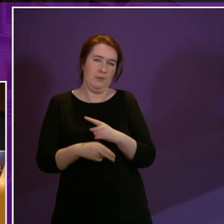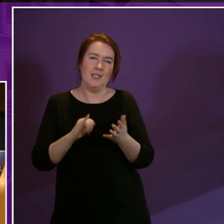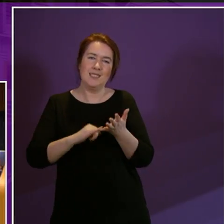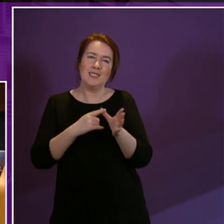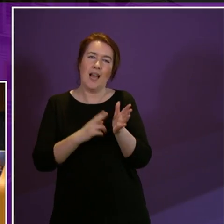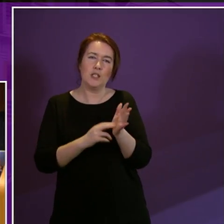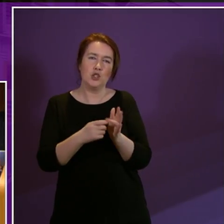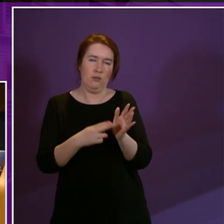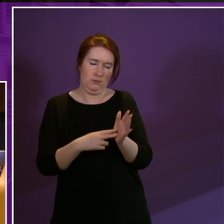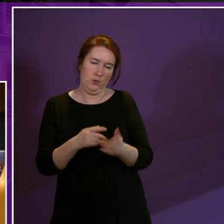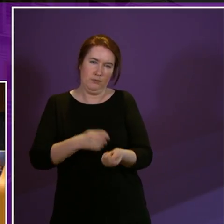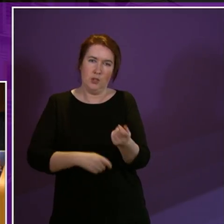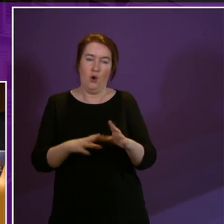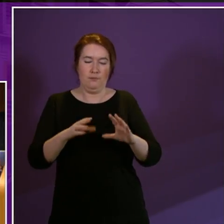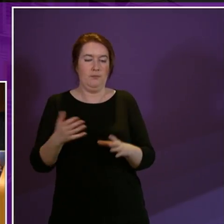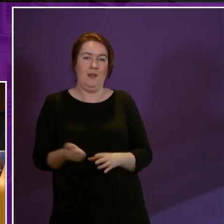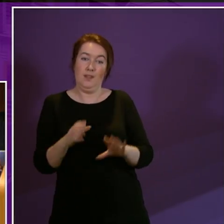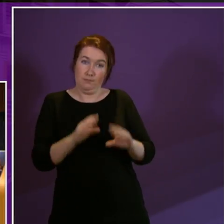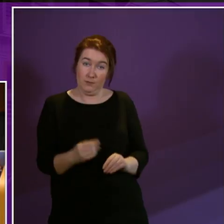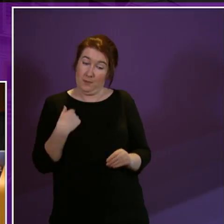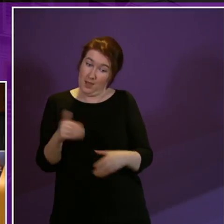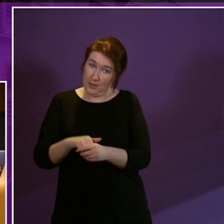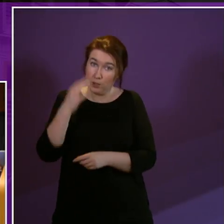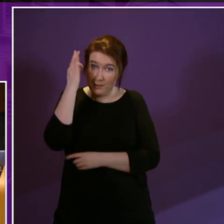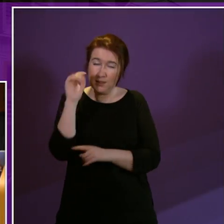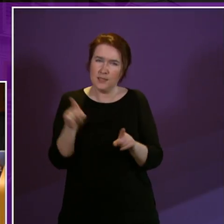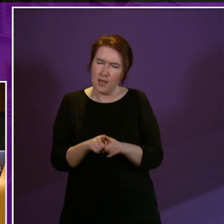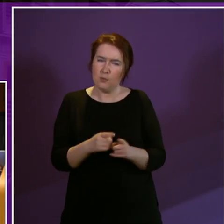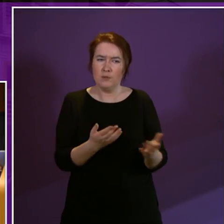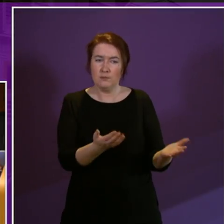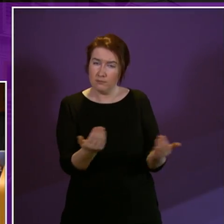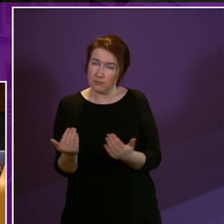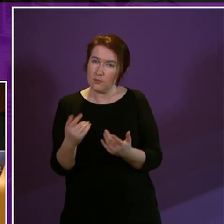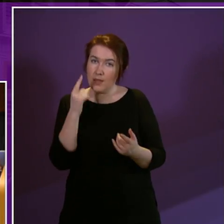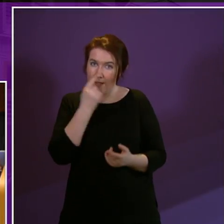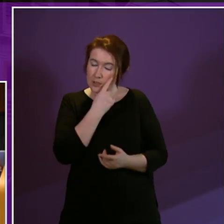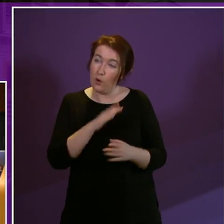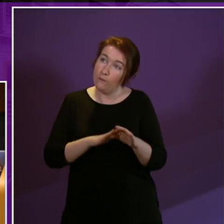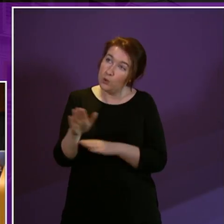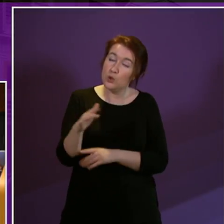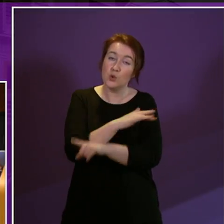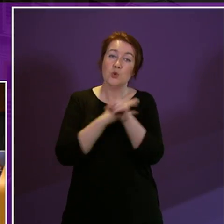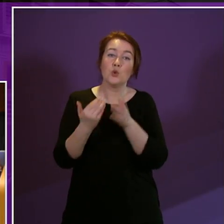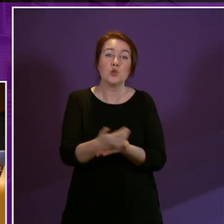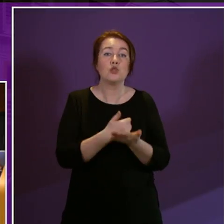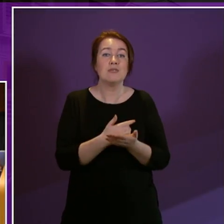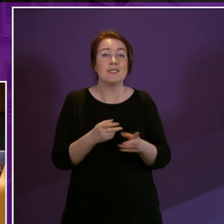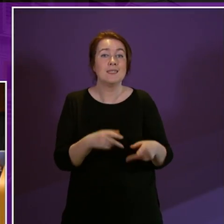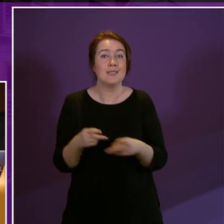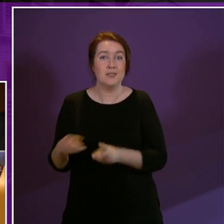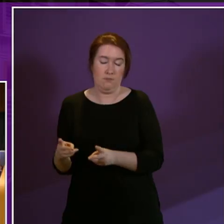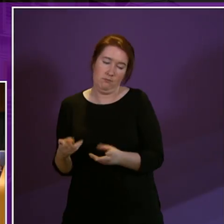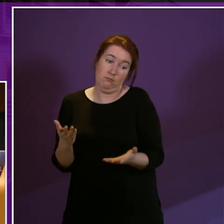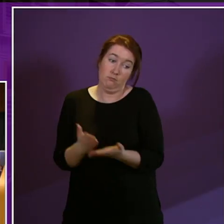on that committee and we went on to take evidence on the shape of the future social security system which of course